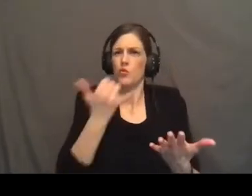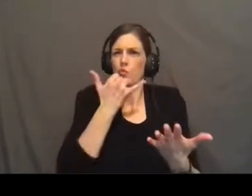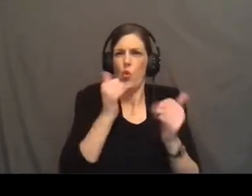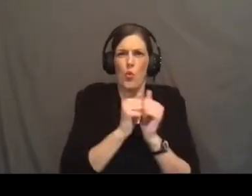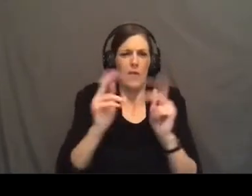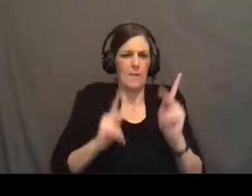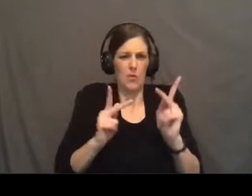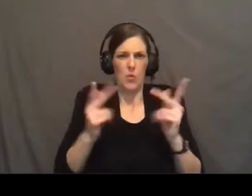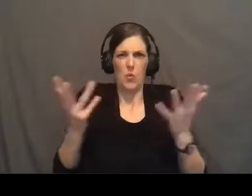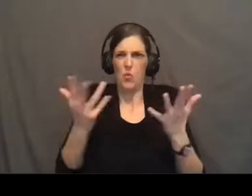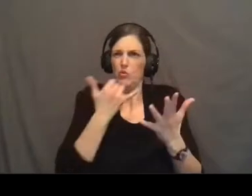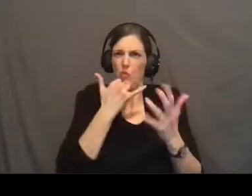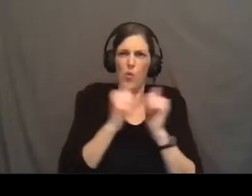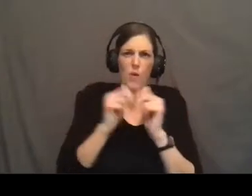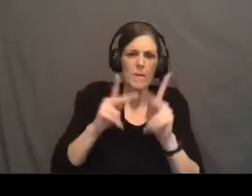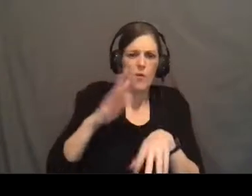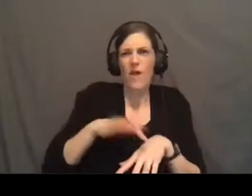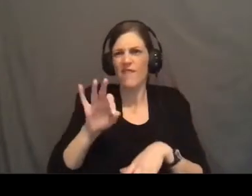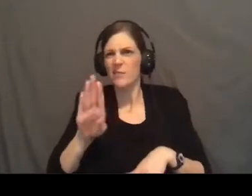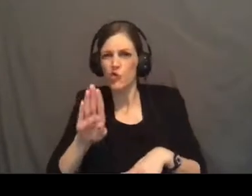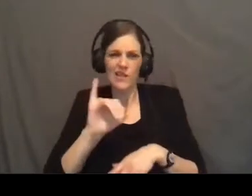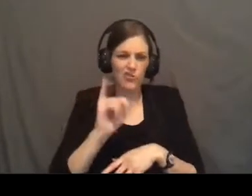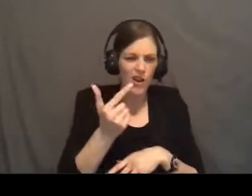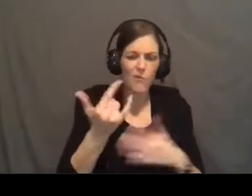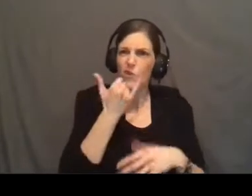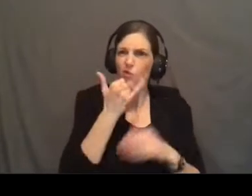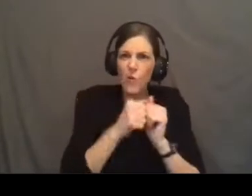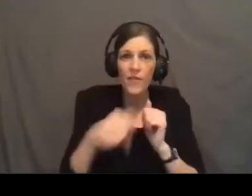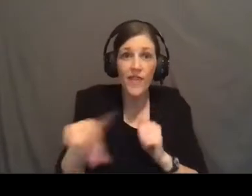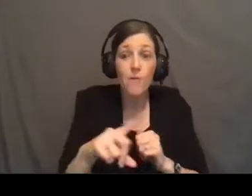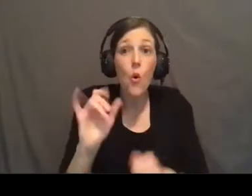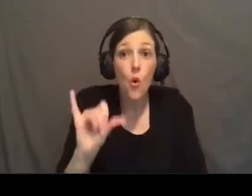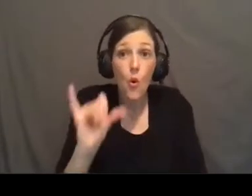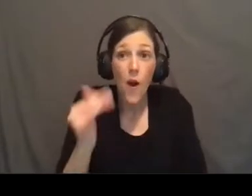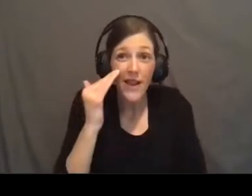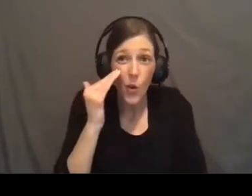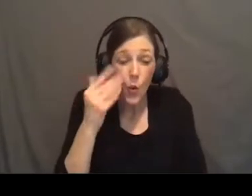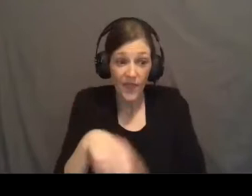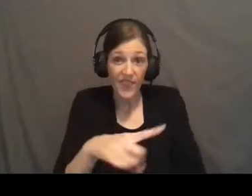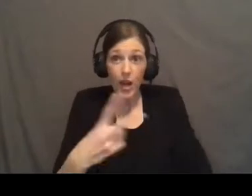people what's wrong with people on Facebook and Instagram what's wrong with them oh I know they're sheep